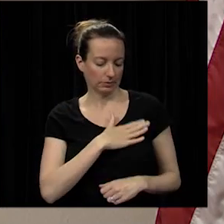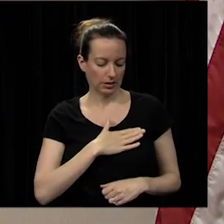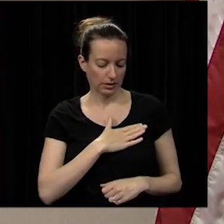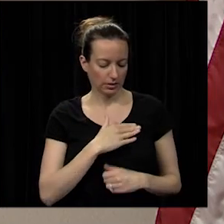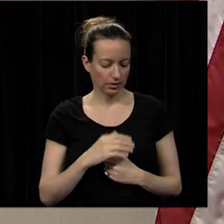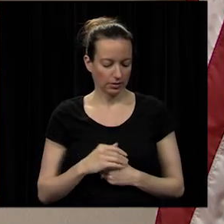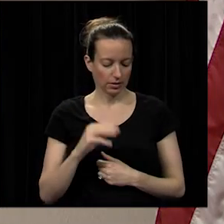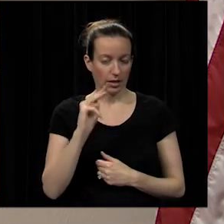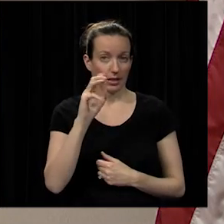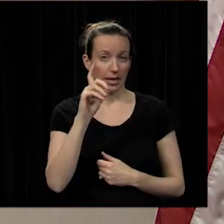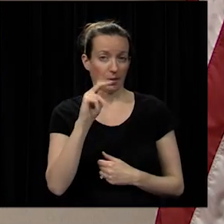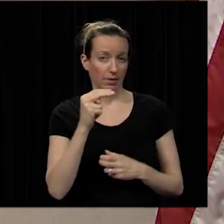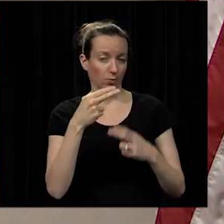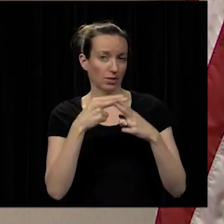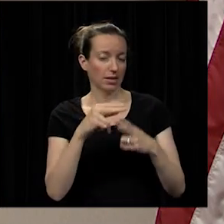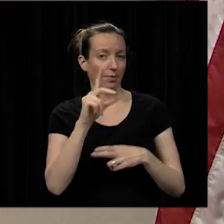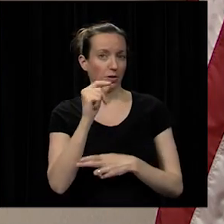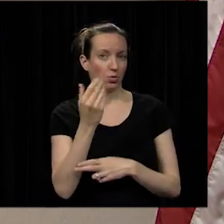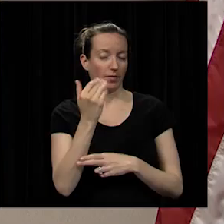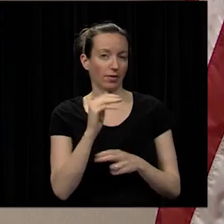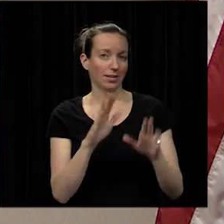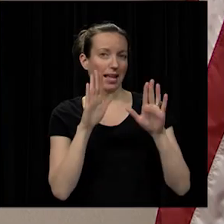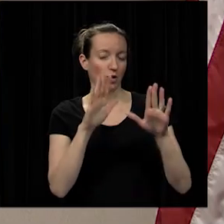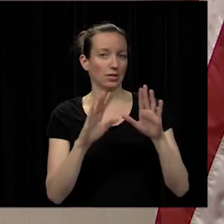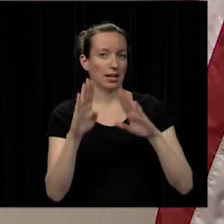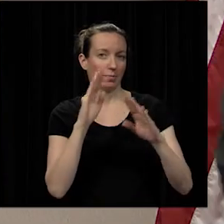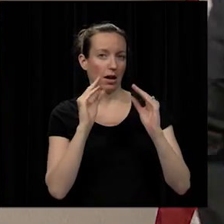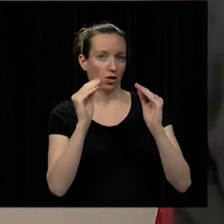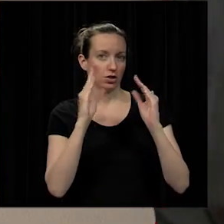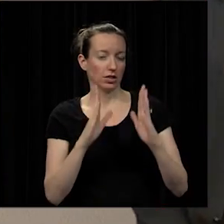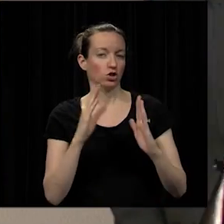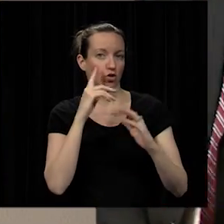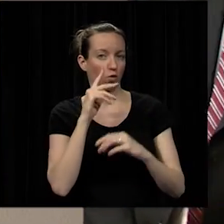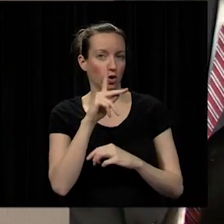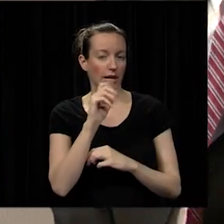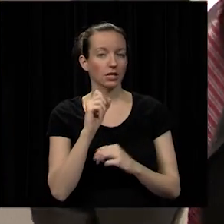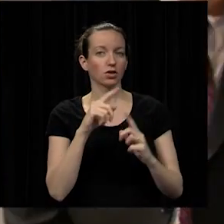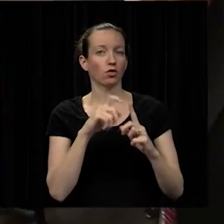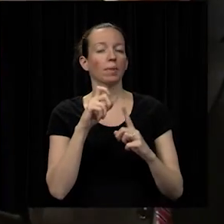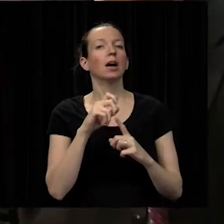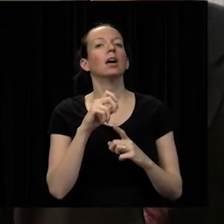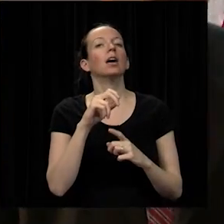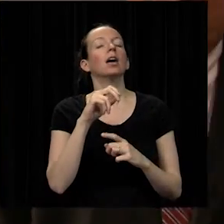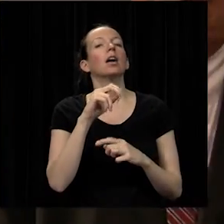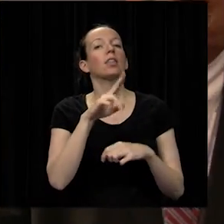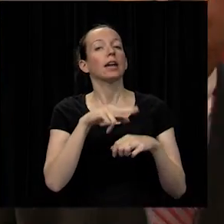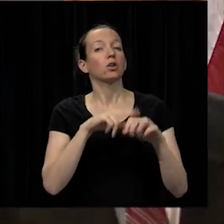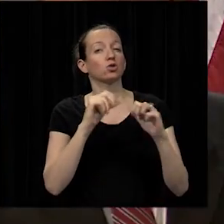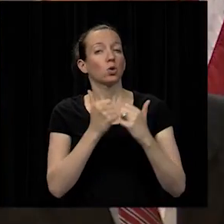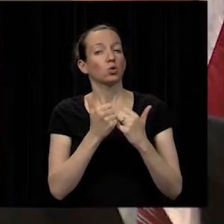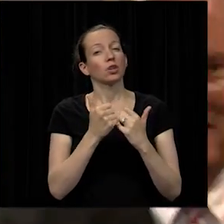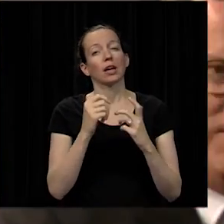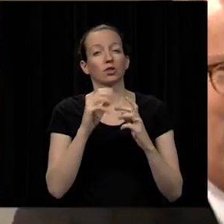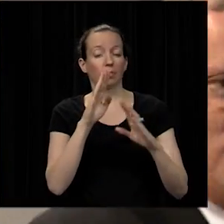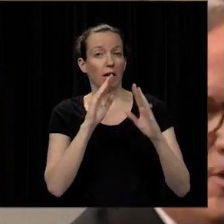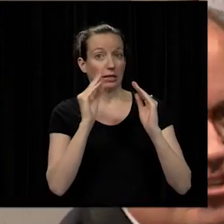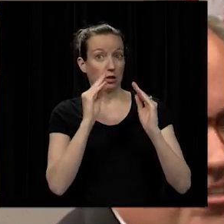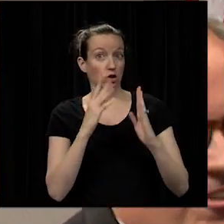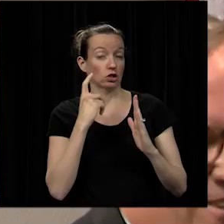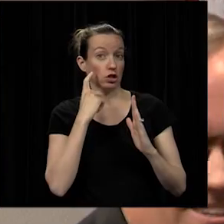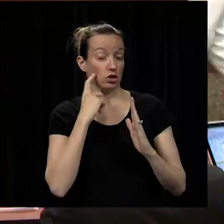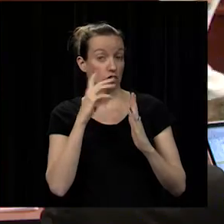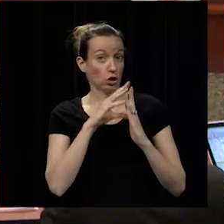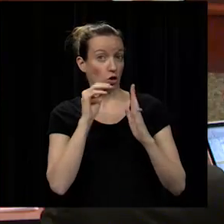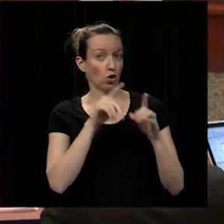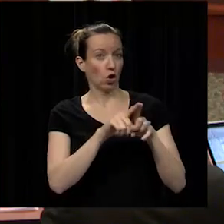camden was named the 2015 outstanding biology teacher for kansas by the national association of biology teachers and we just found out he was